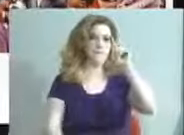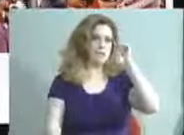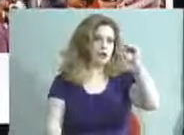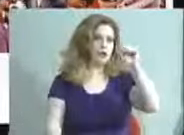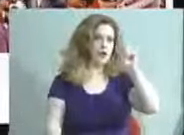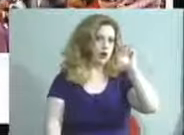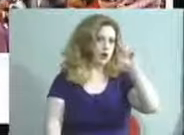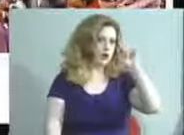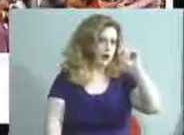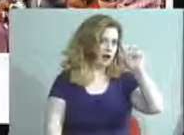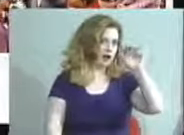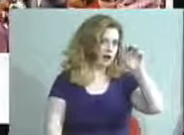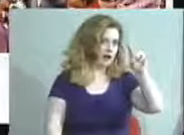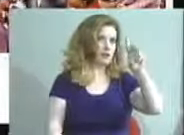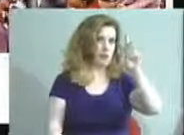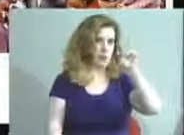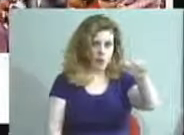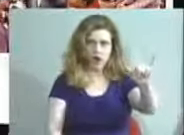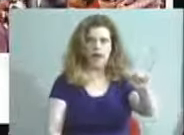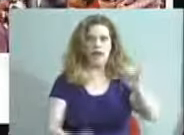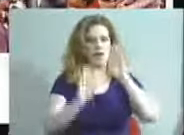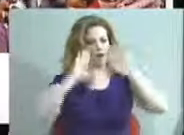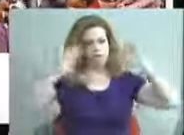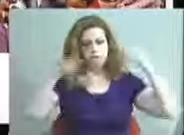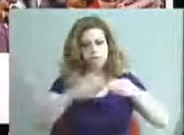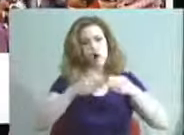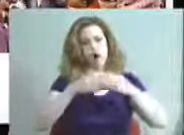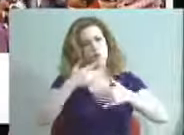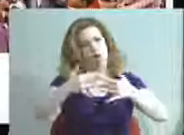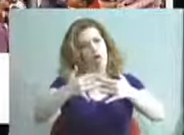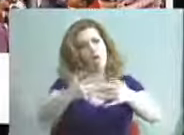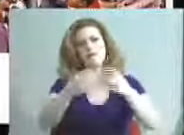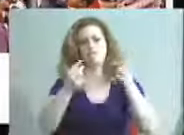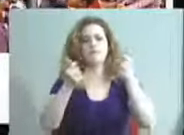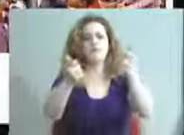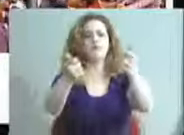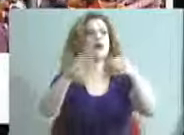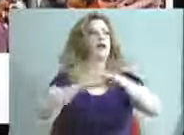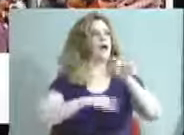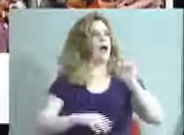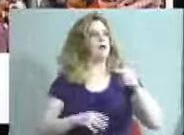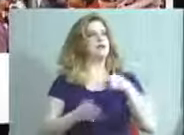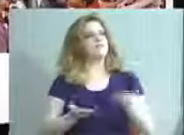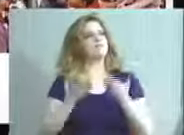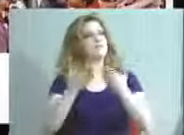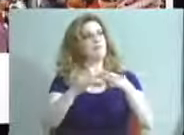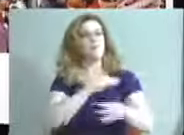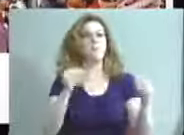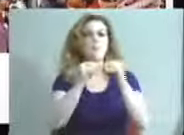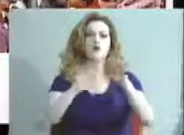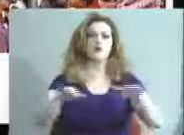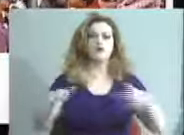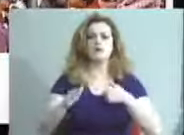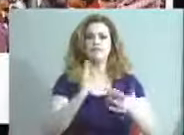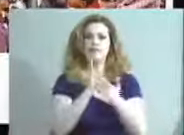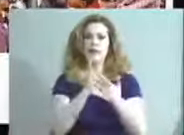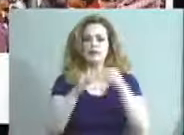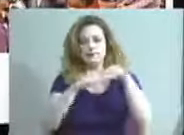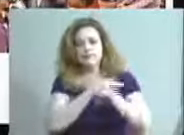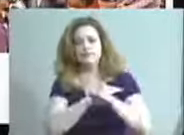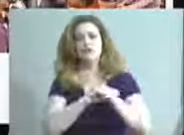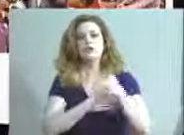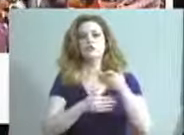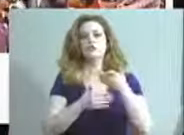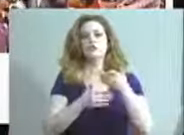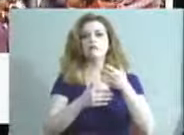enthusiastically. We provide specifically in this pillar on providing more children access to high-quality education